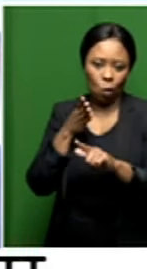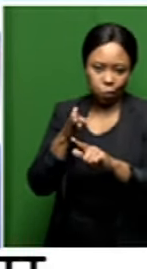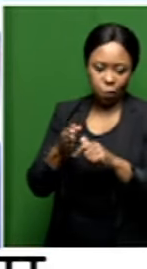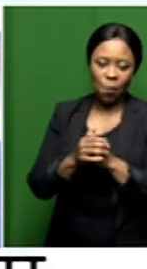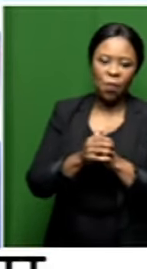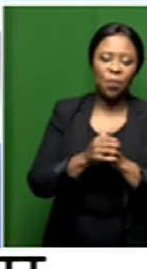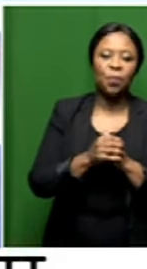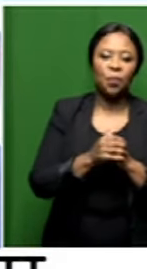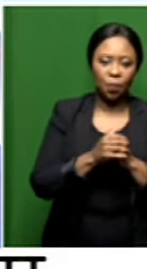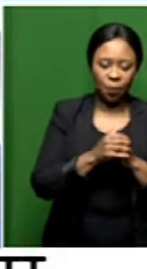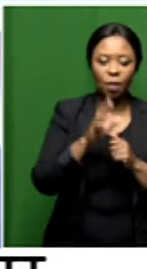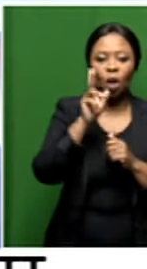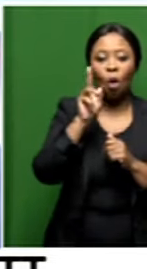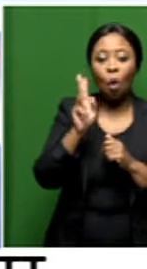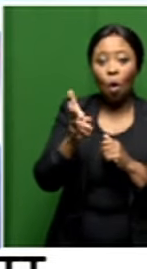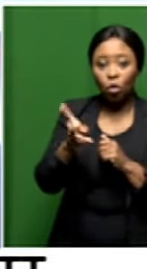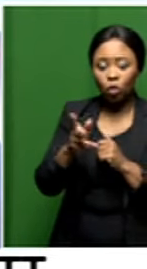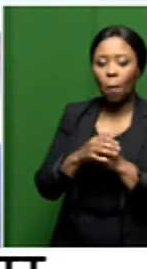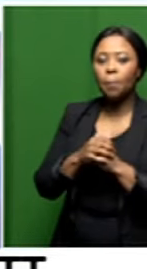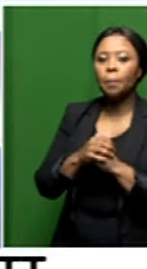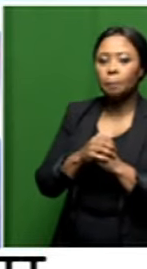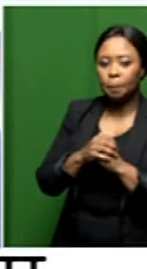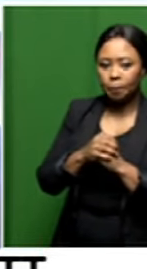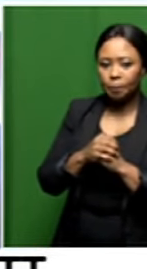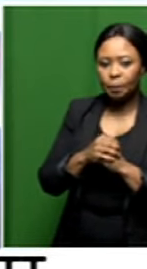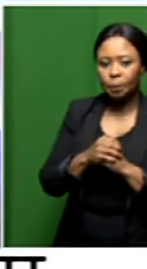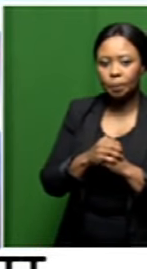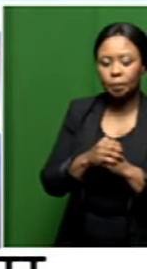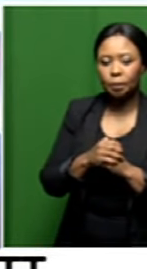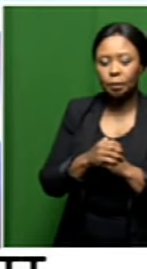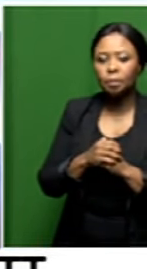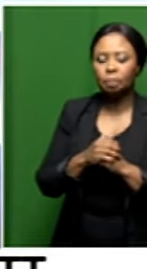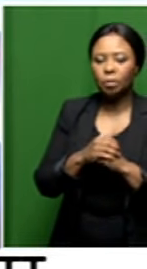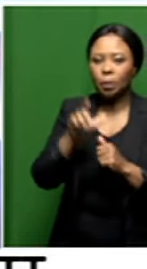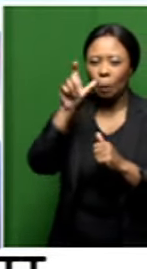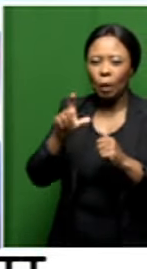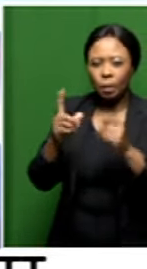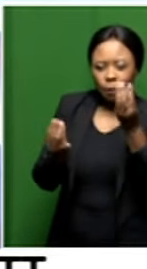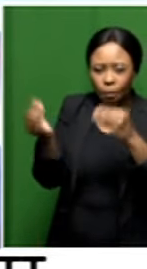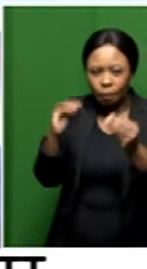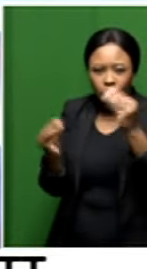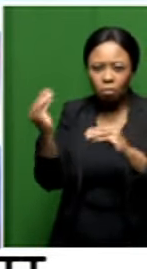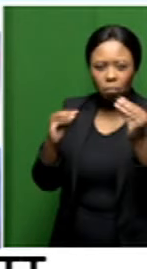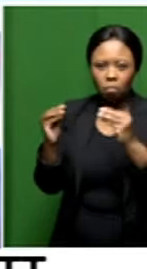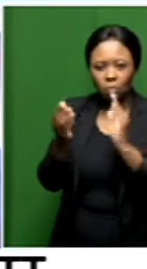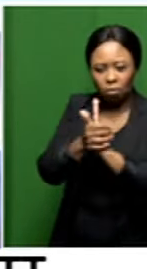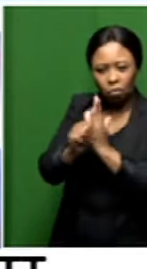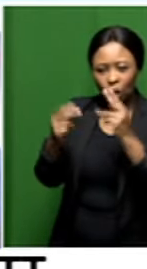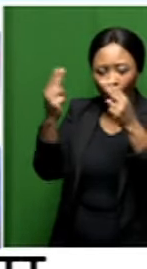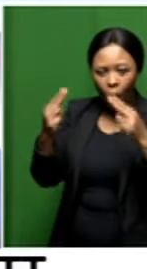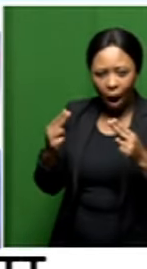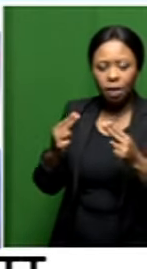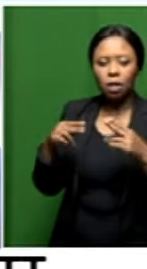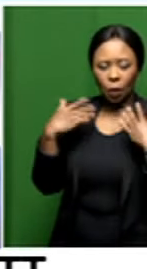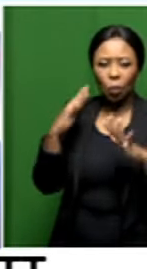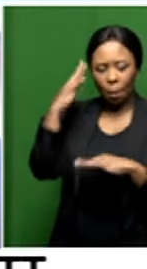also, I mean, he's also a beautiful crafts person who has a